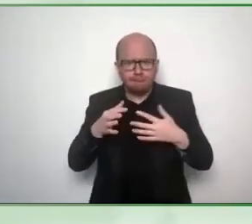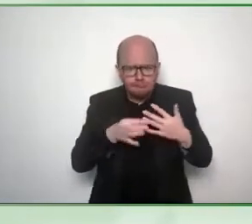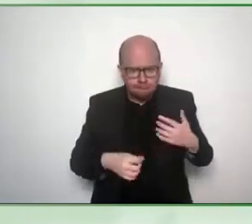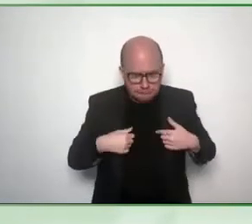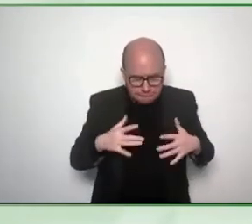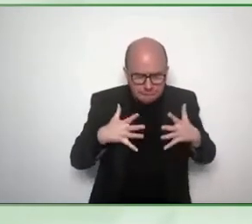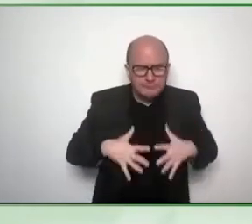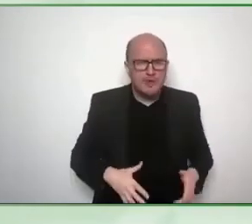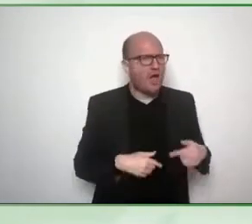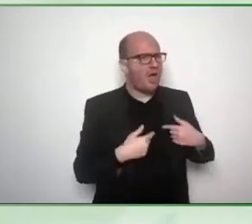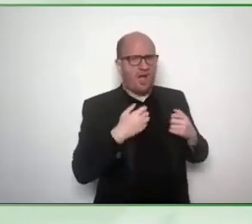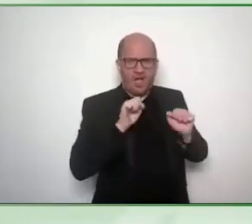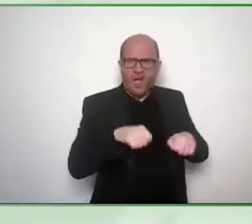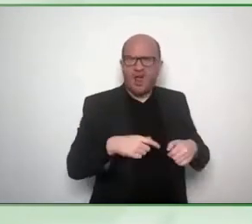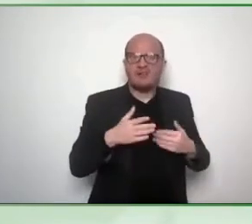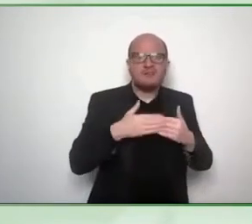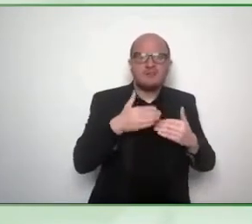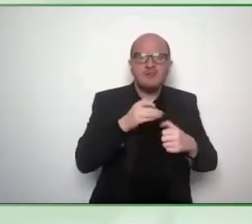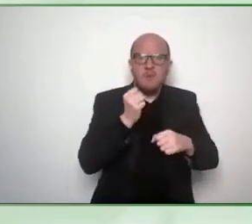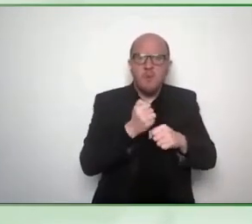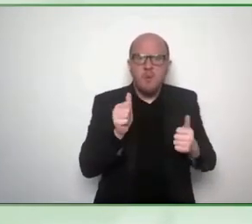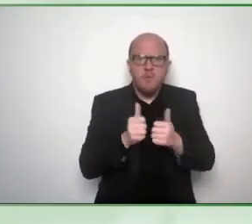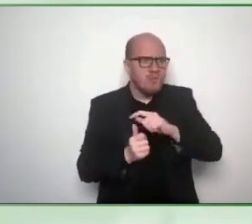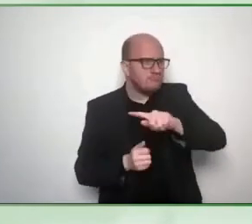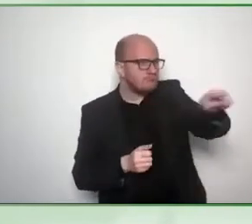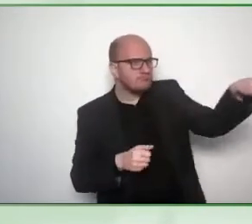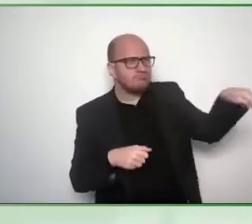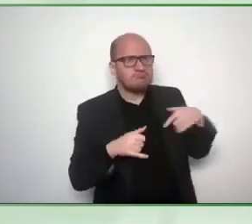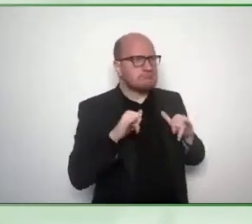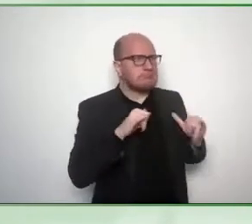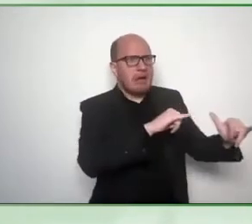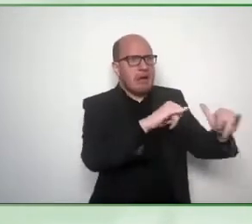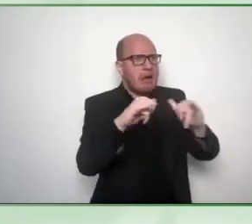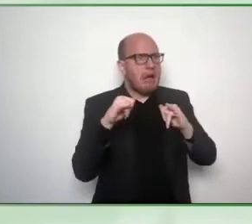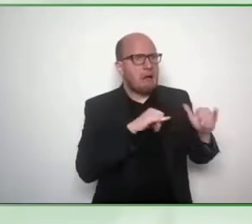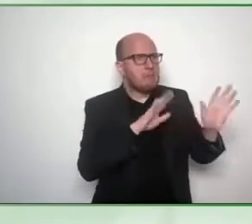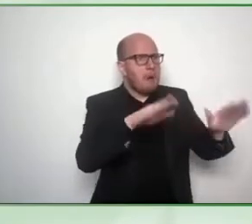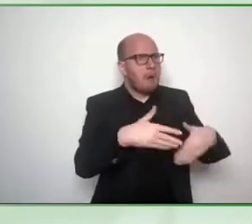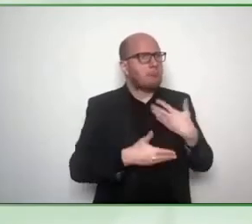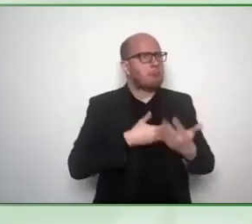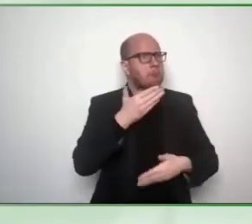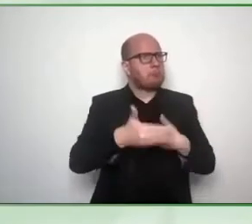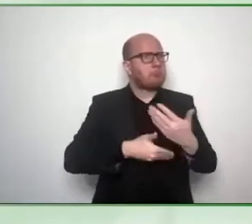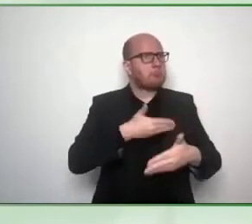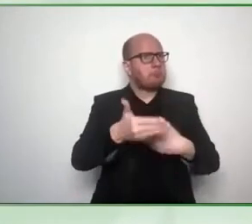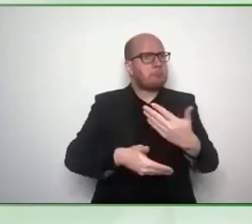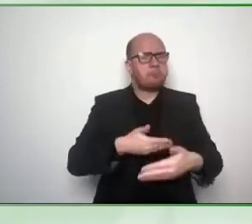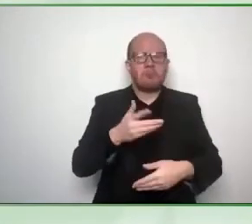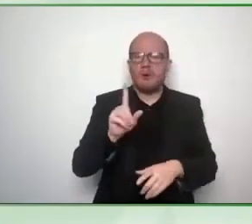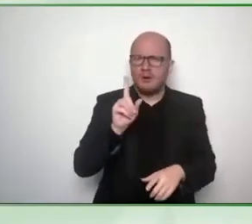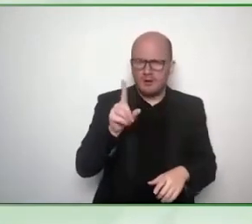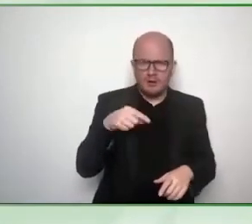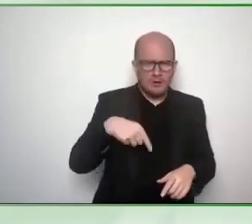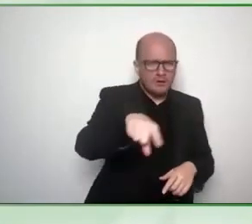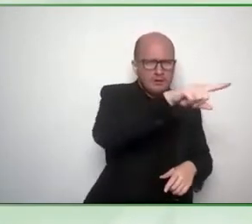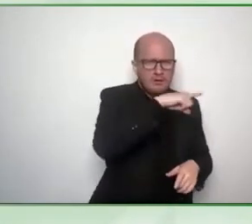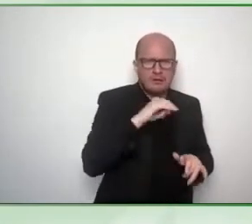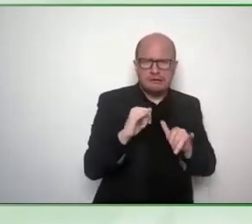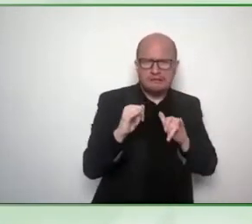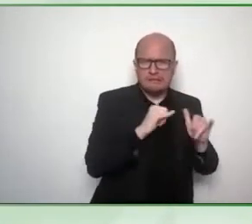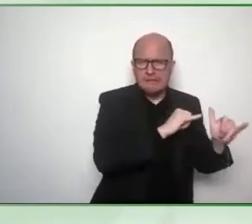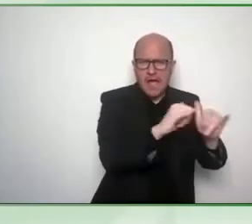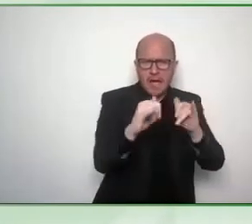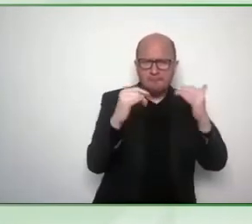world you're just looking at the world from one angle and one viewpoint and that's why this issue of decentering is so critically important